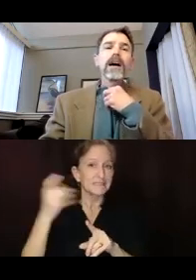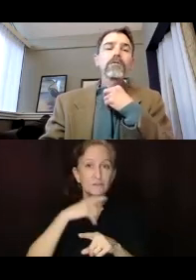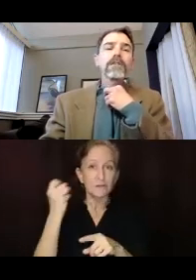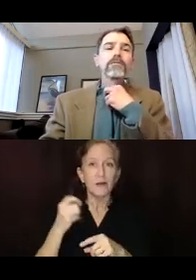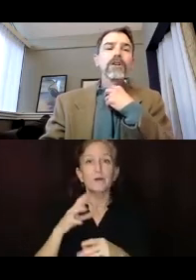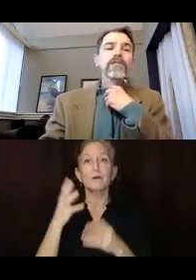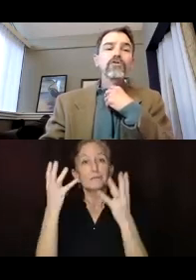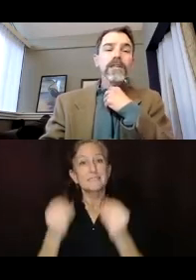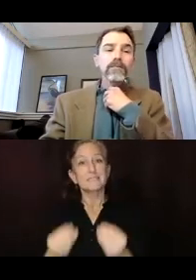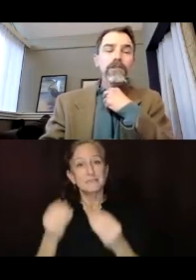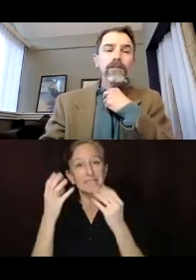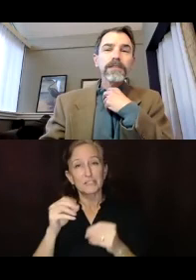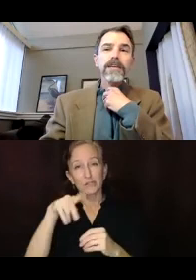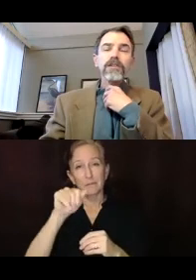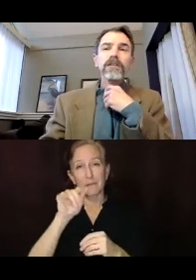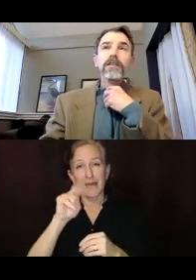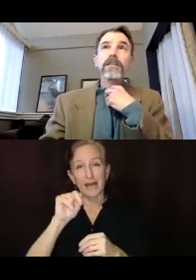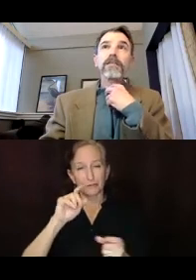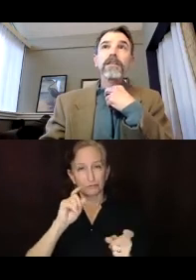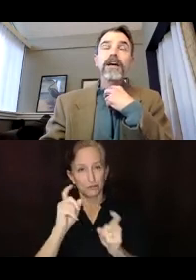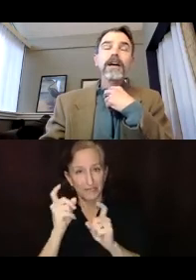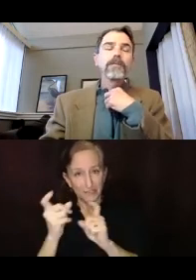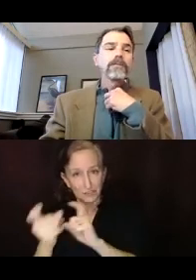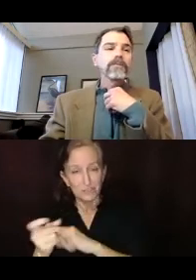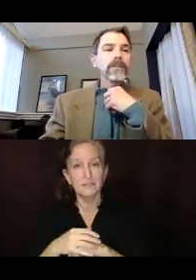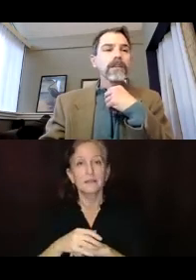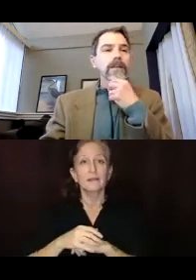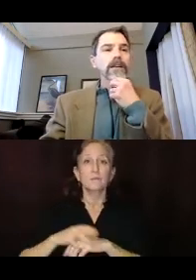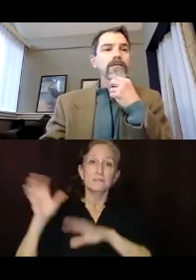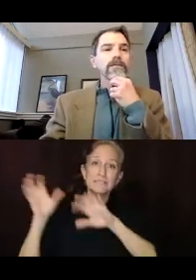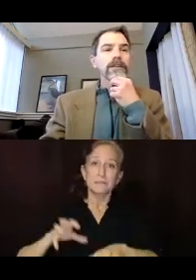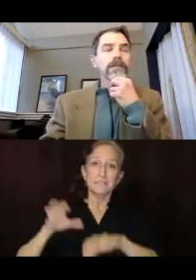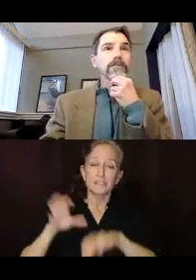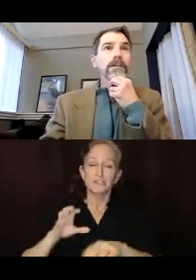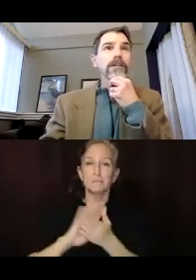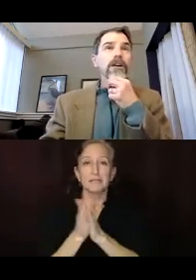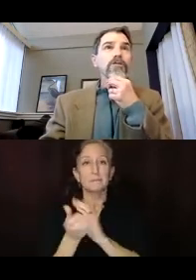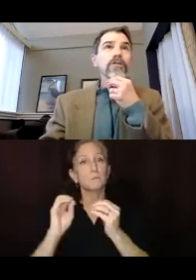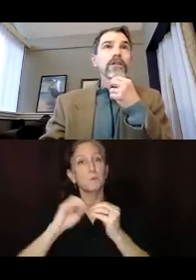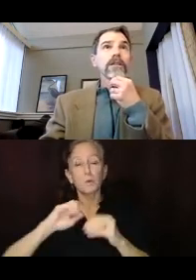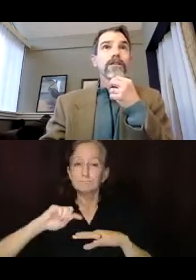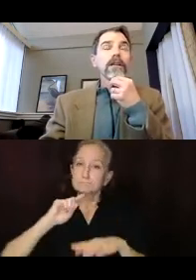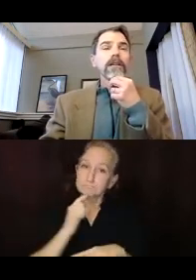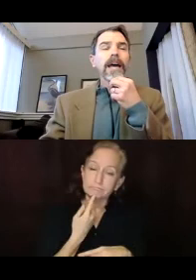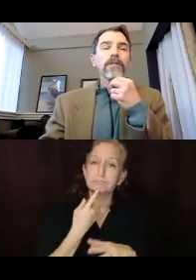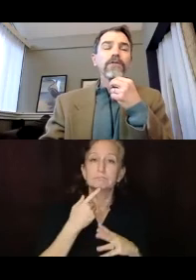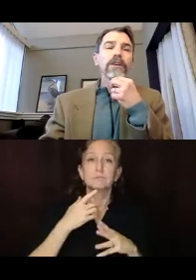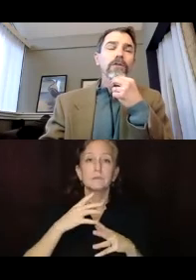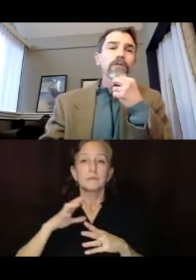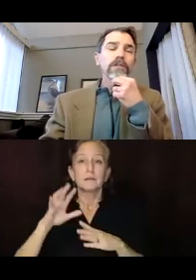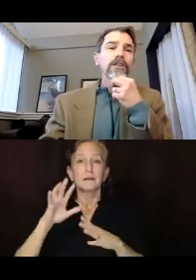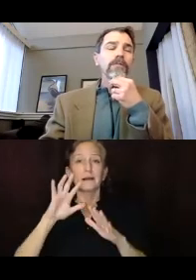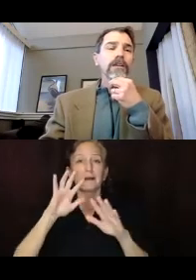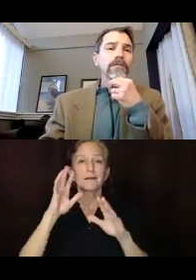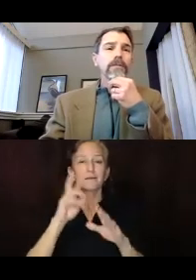Uh, we're seeing more extreme precipitation. These, um, the, the large atmospheric